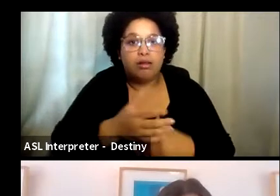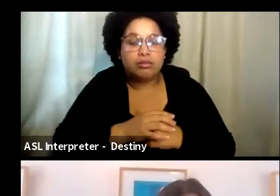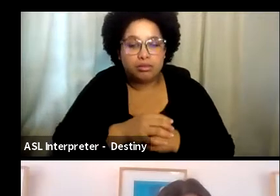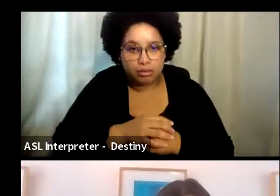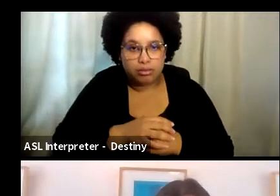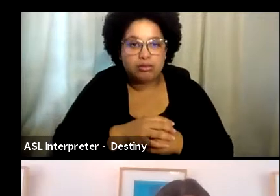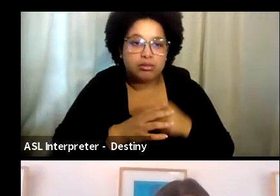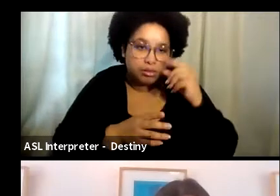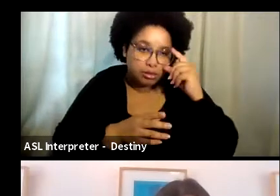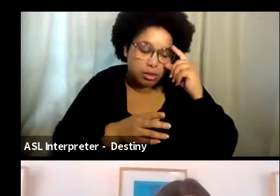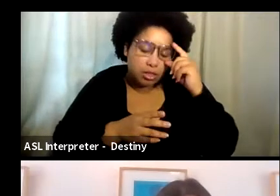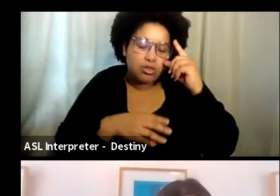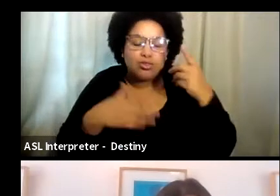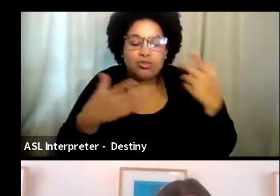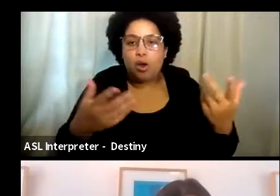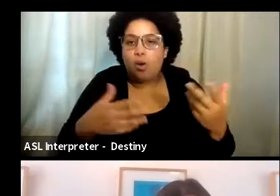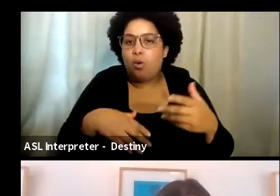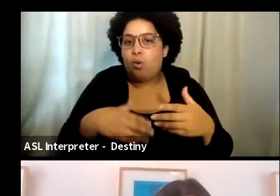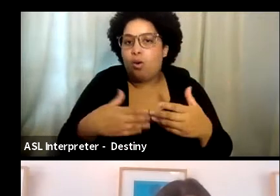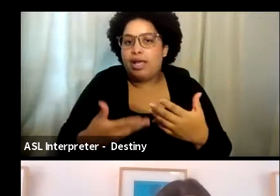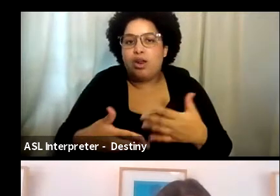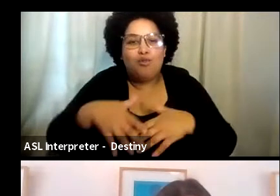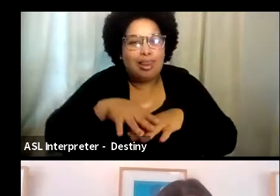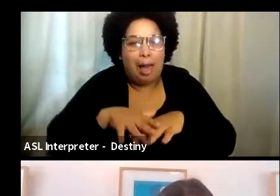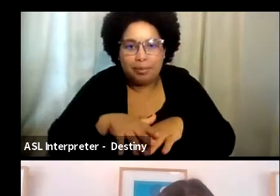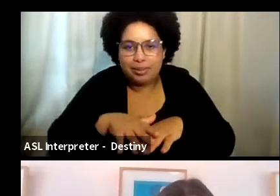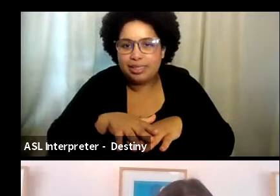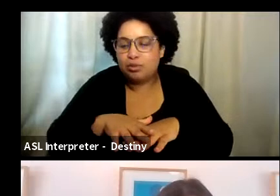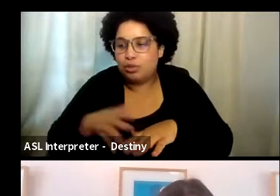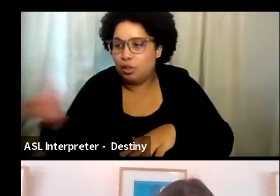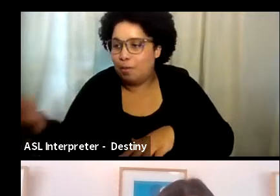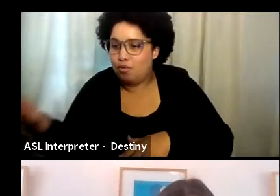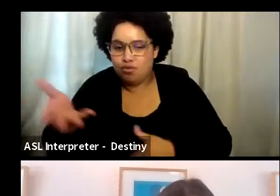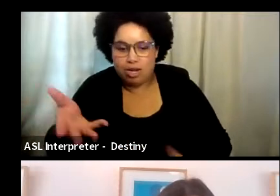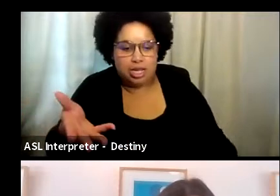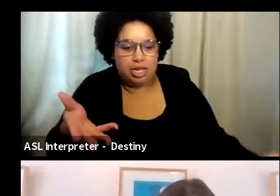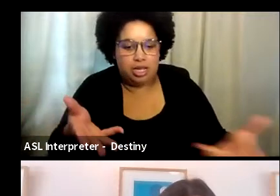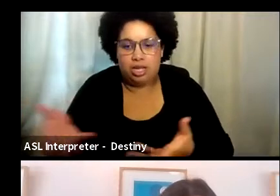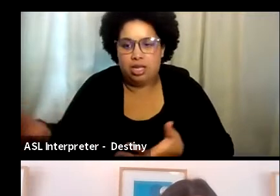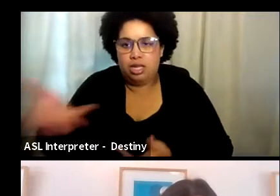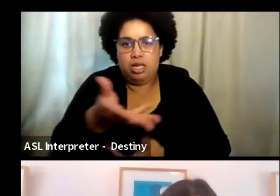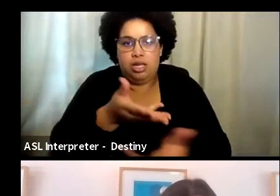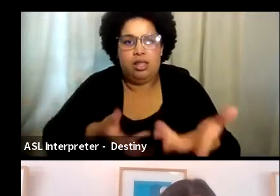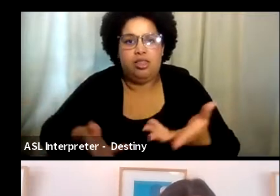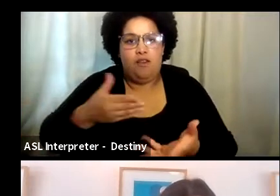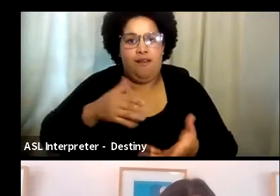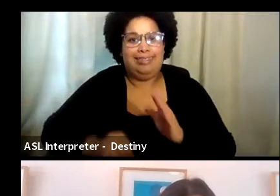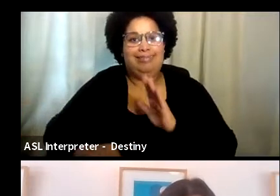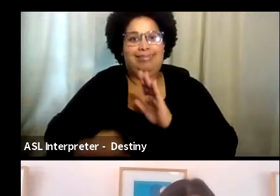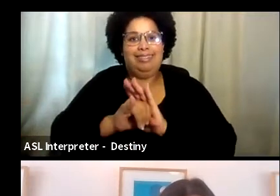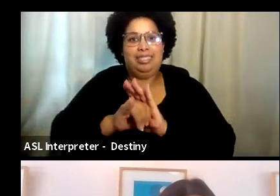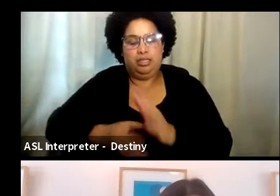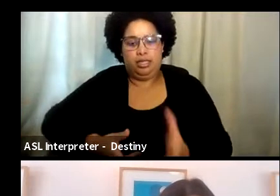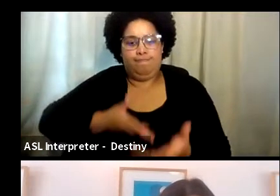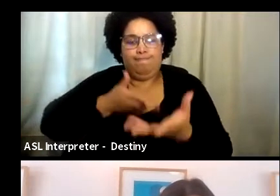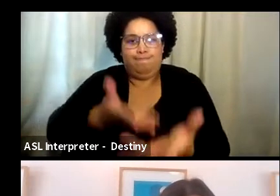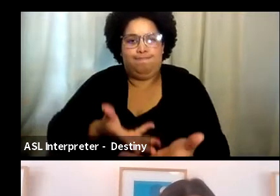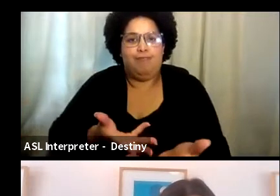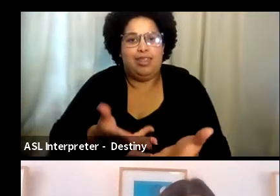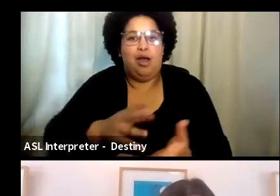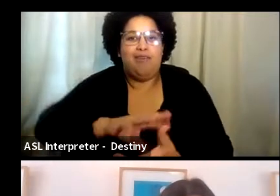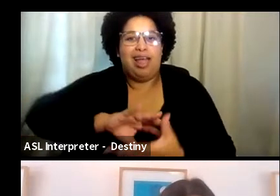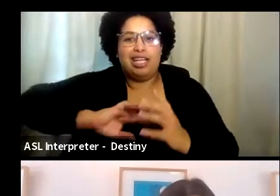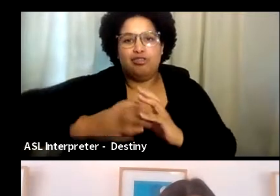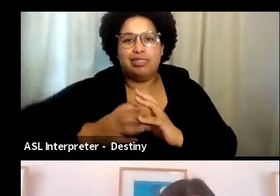So, uh, you know, there is great overlap to what anyone is bringing as far as parts of their identity to the table. Um, and there will always be intersection